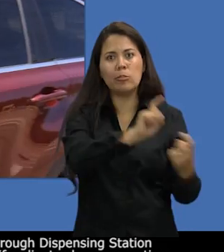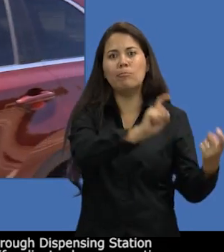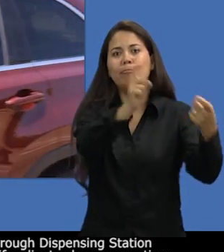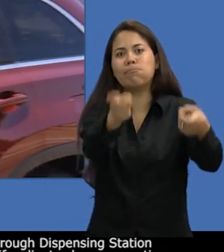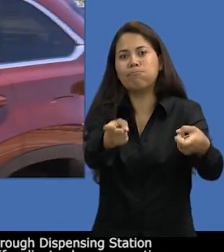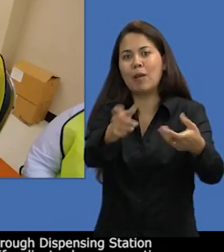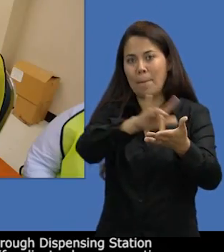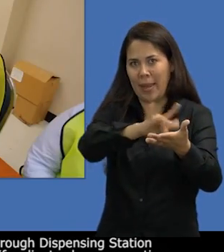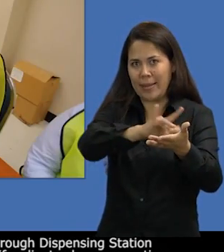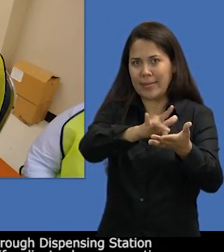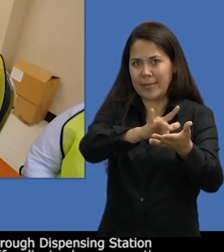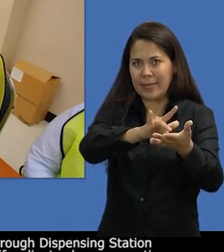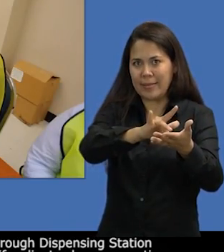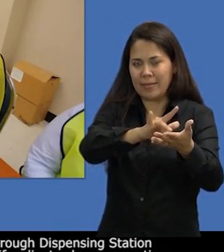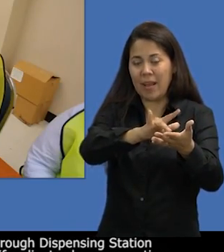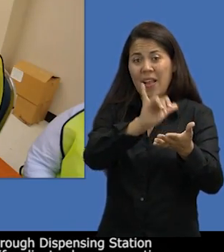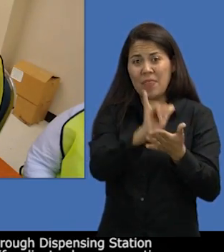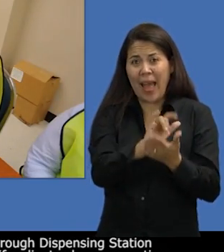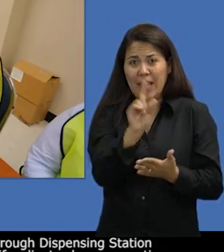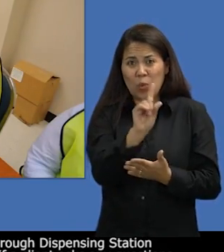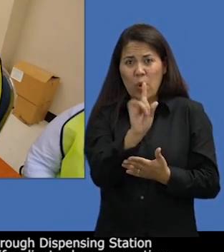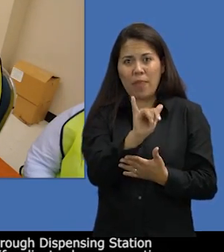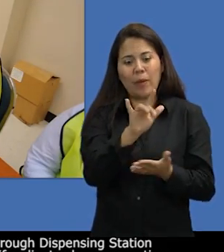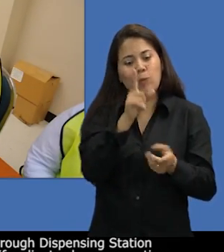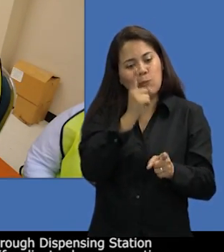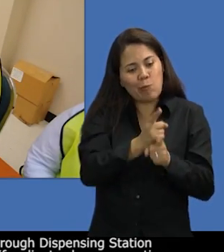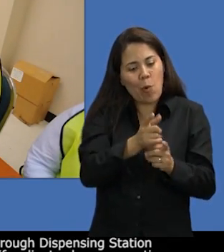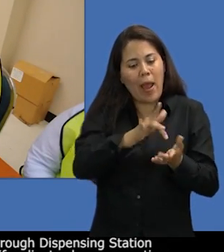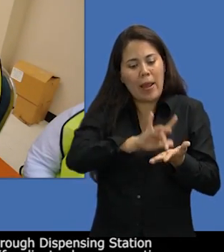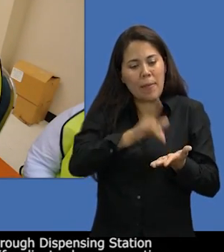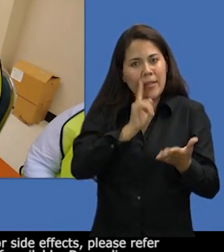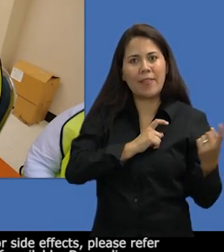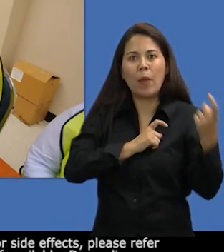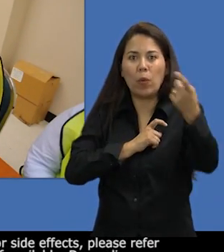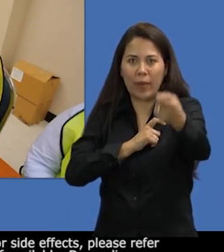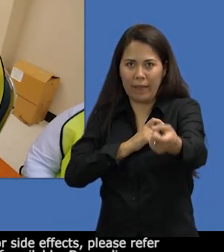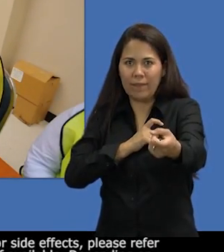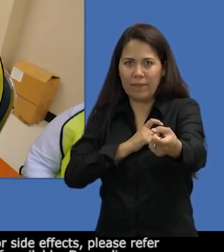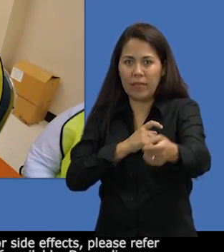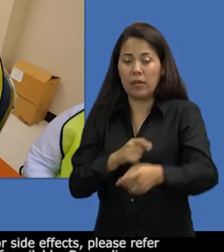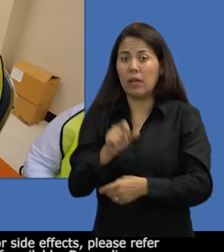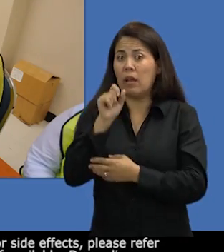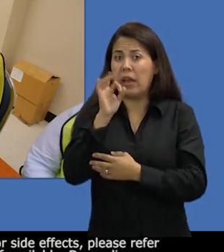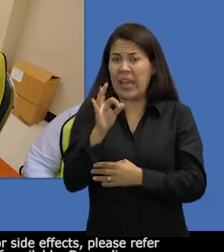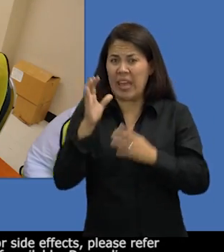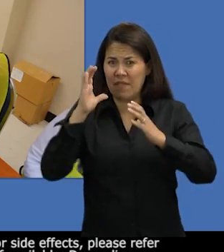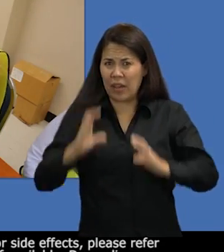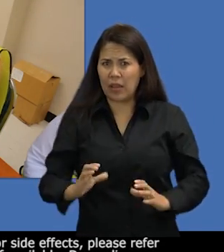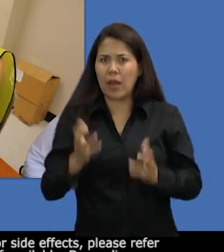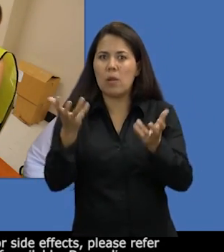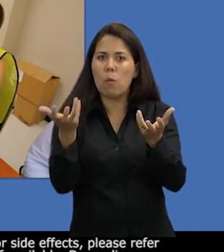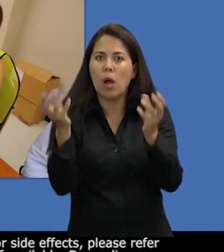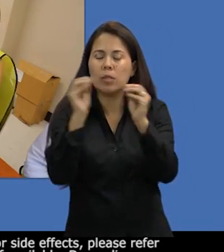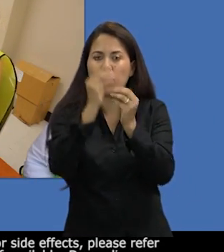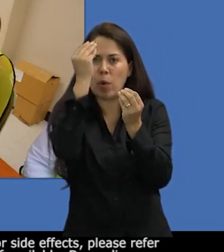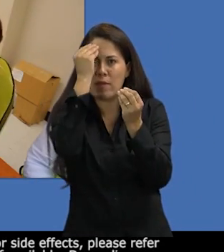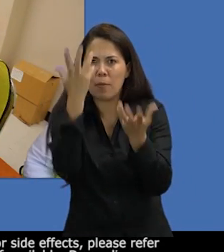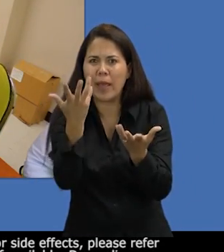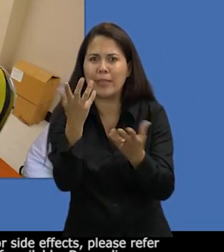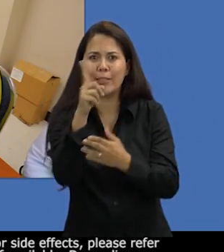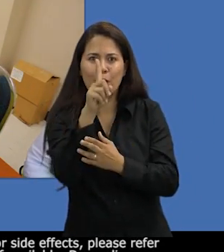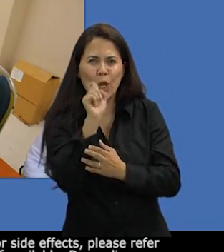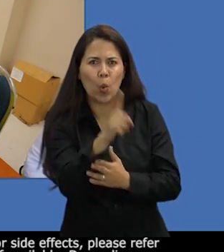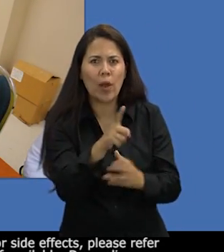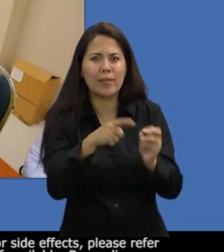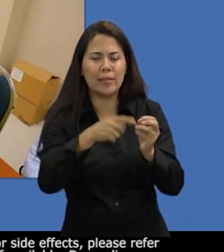dispensed. If a client asks any questions about the medications such as dosage amounts or